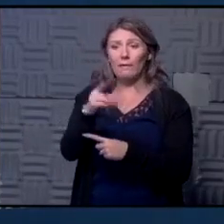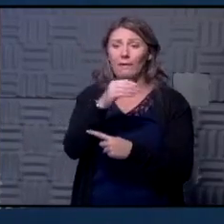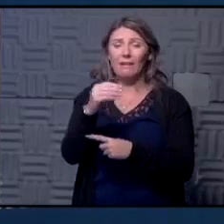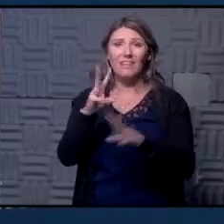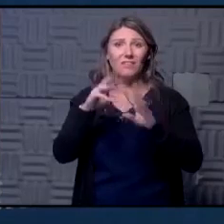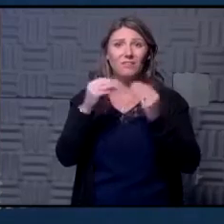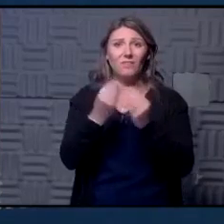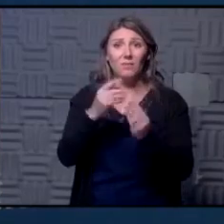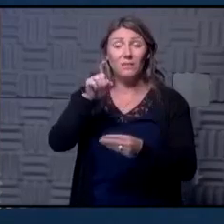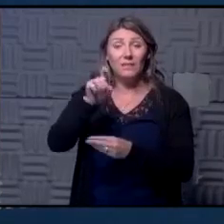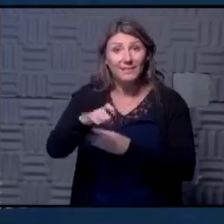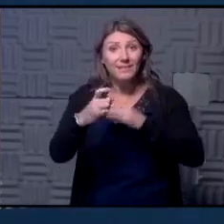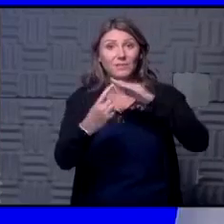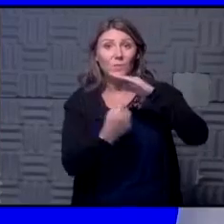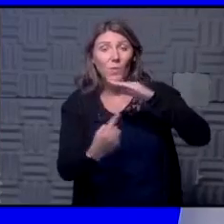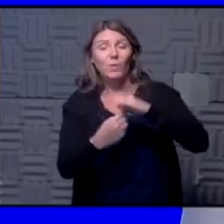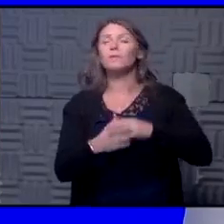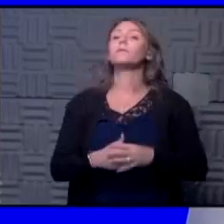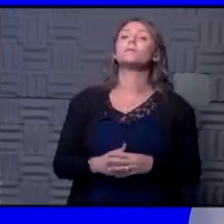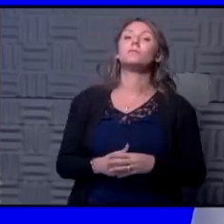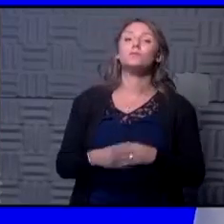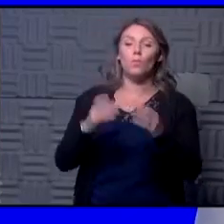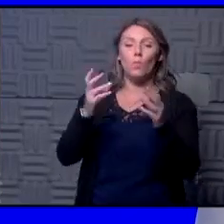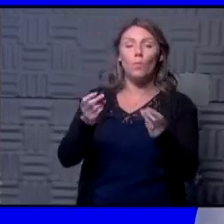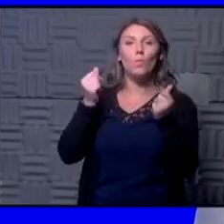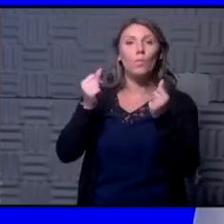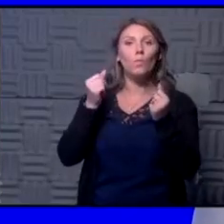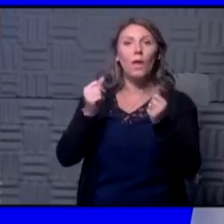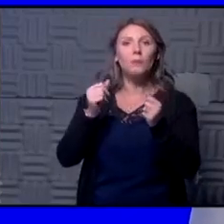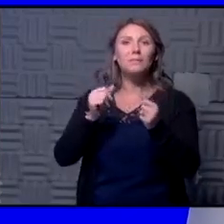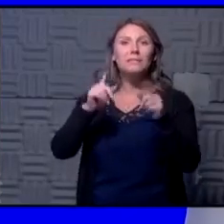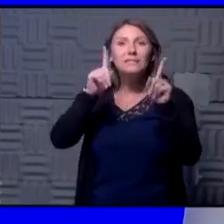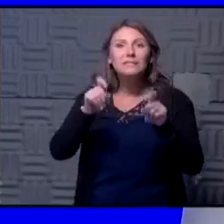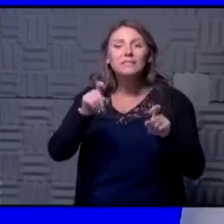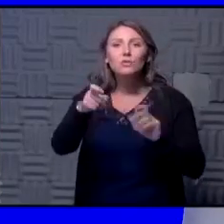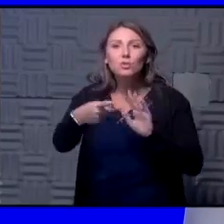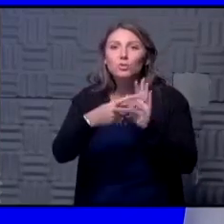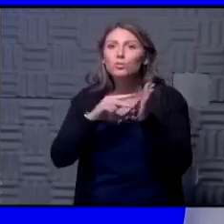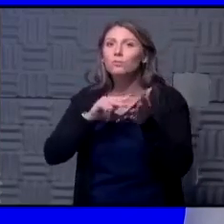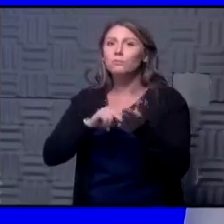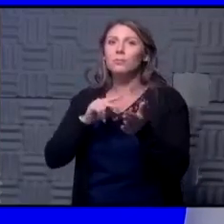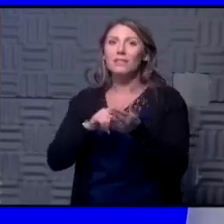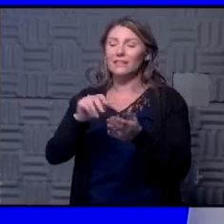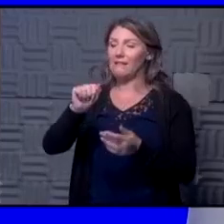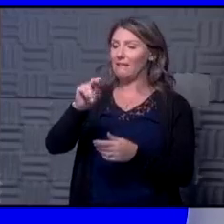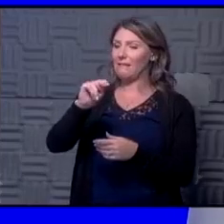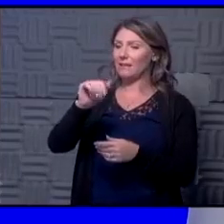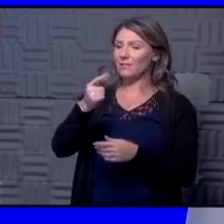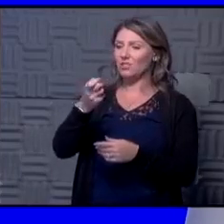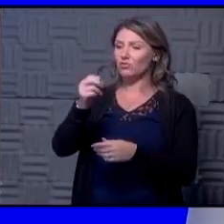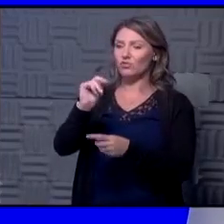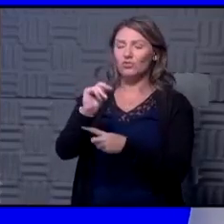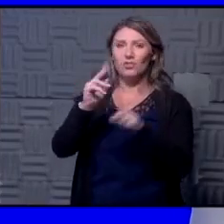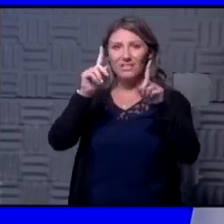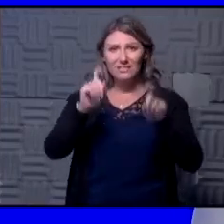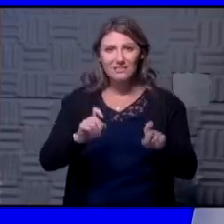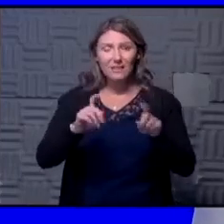quarantine so right now the rapid test and if by rapid test you mean that the it's the antigen test